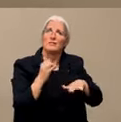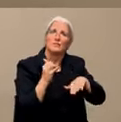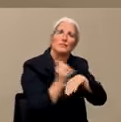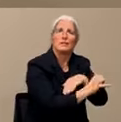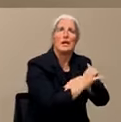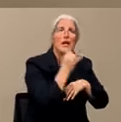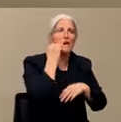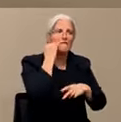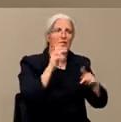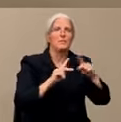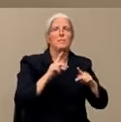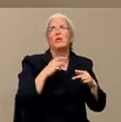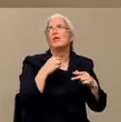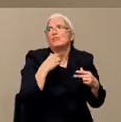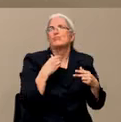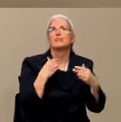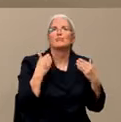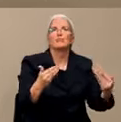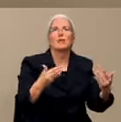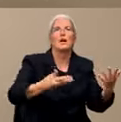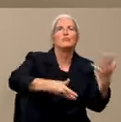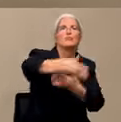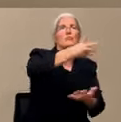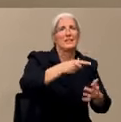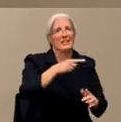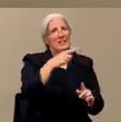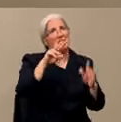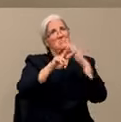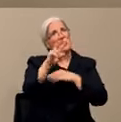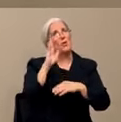Well, I think that's really going to be more of a medical question.